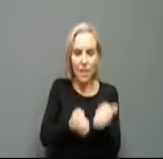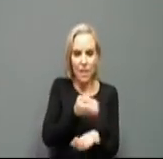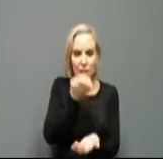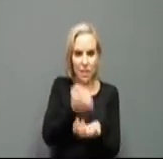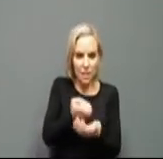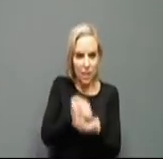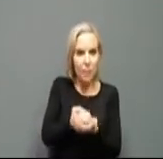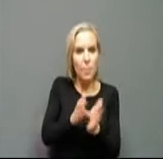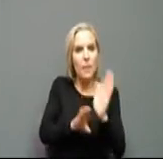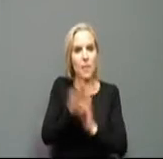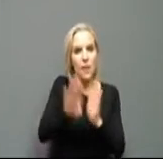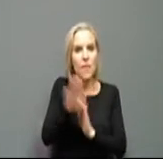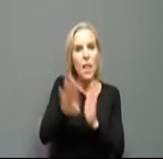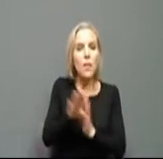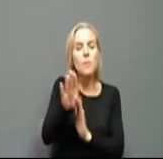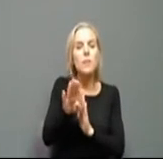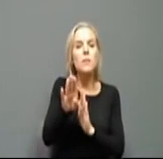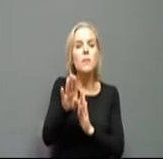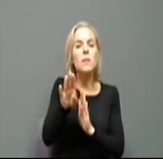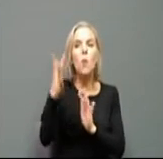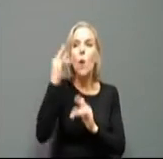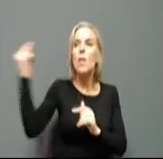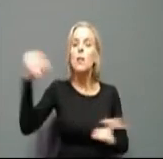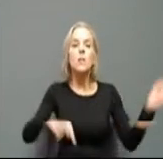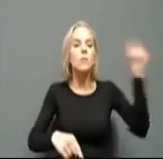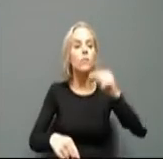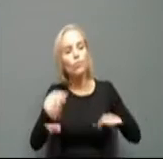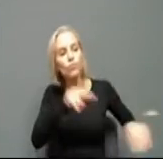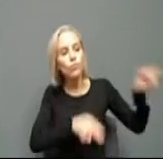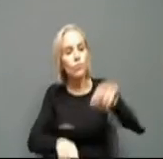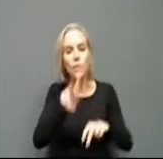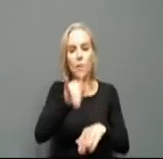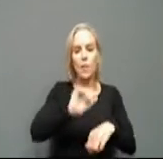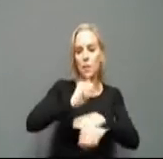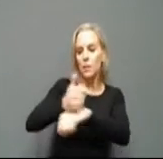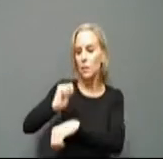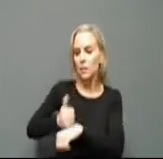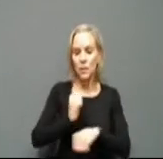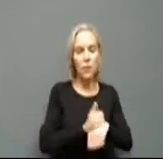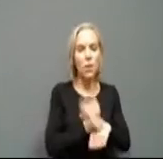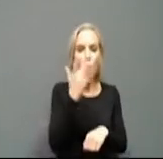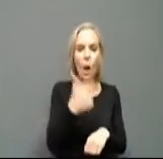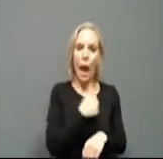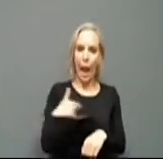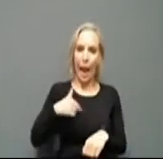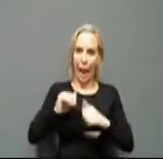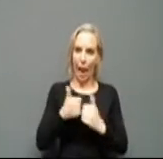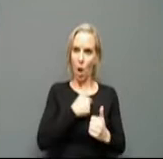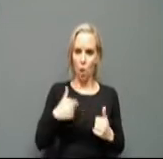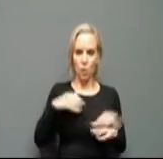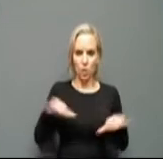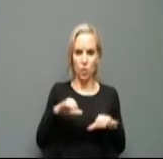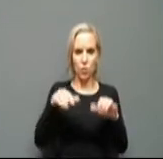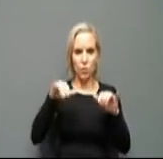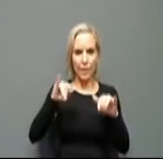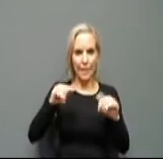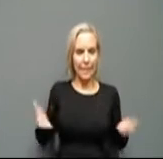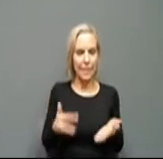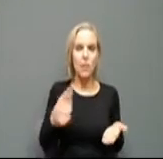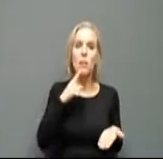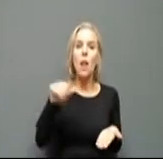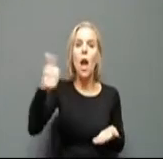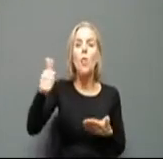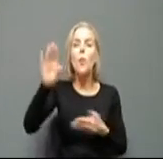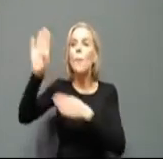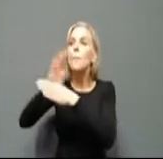that comes in, one of the reasons they're looking at Kentucky is how we've done this, that these businesses, manufacturing and others have stayed